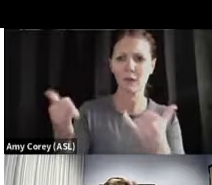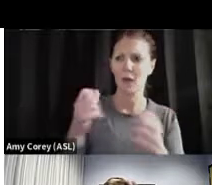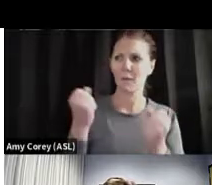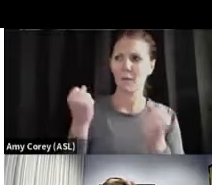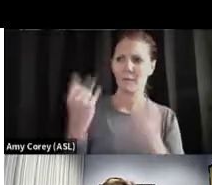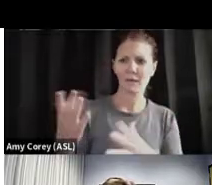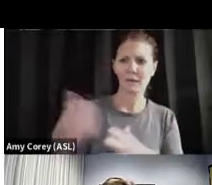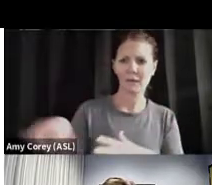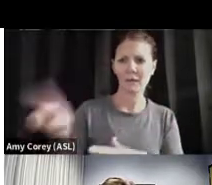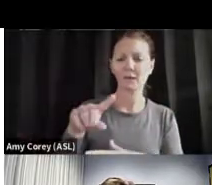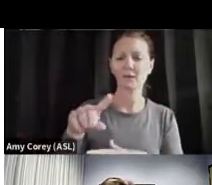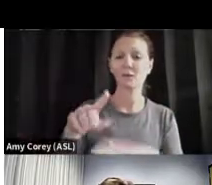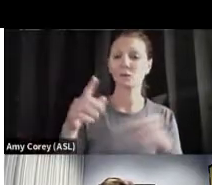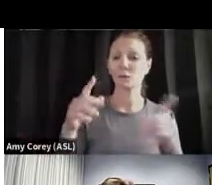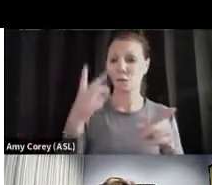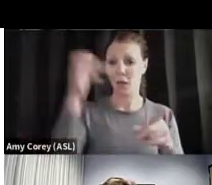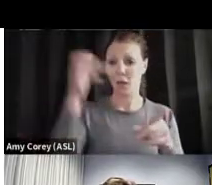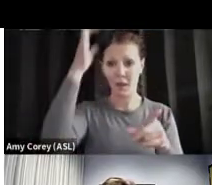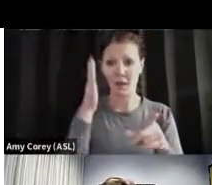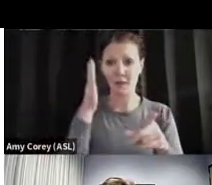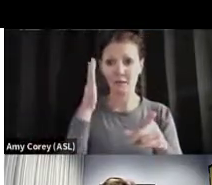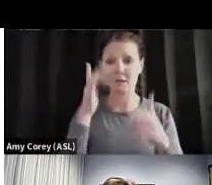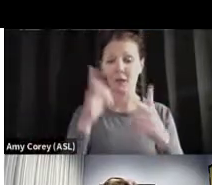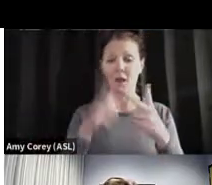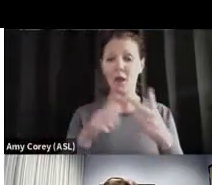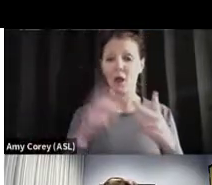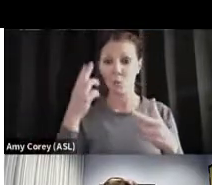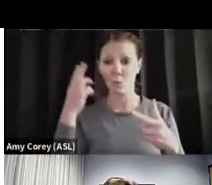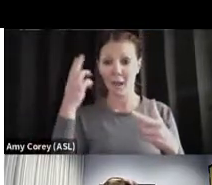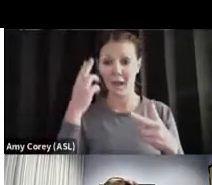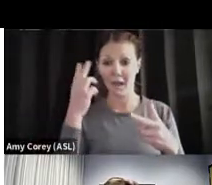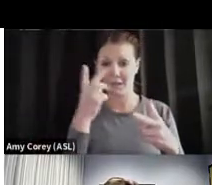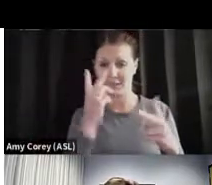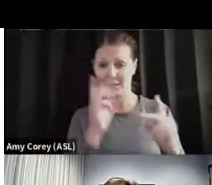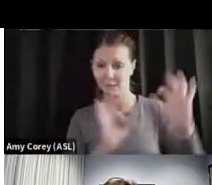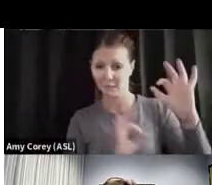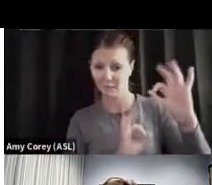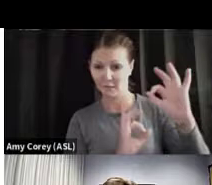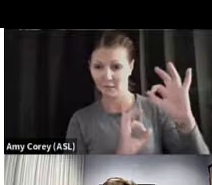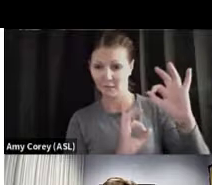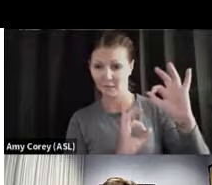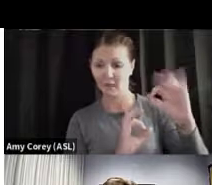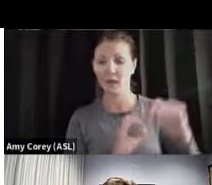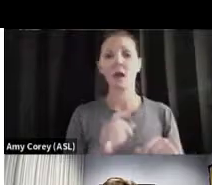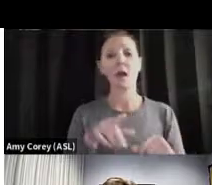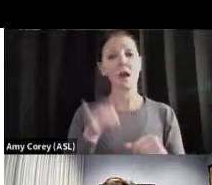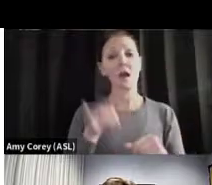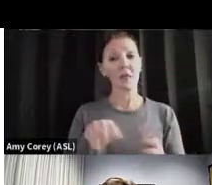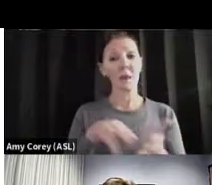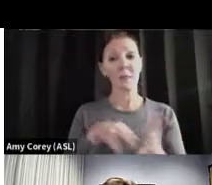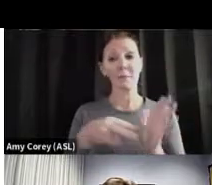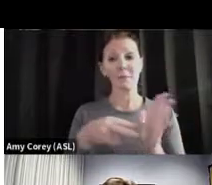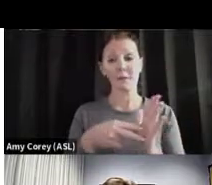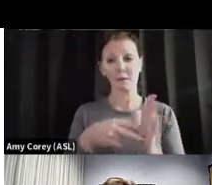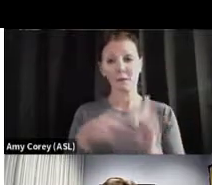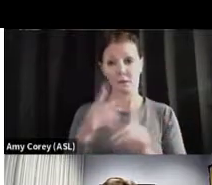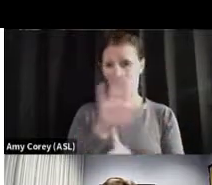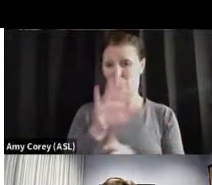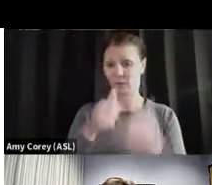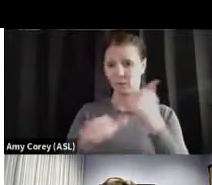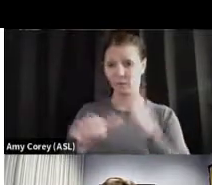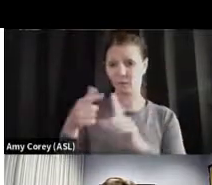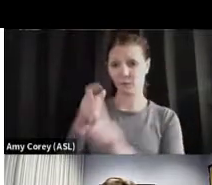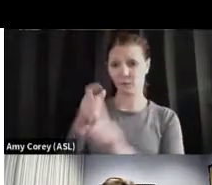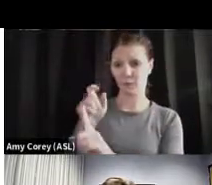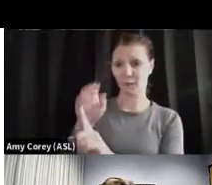You can see Alaska. You can see Hawaii here and little tiny dots here. And what this is telling me, and this is from MIT, this is the